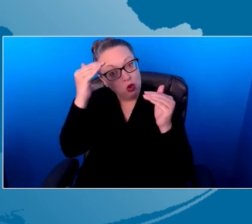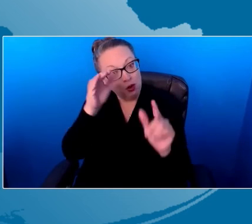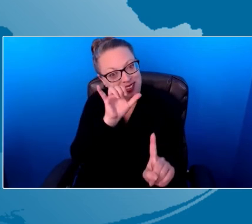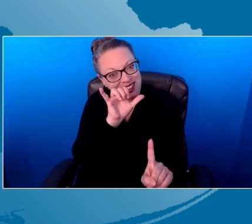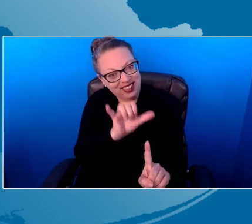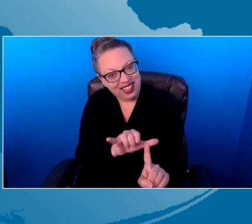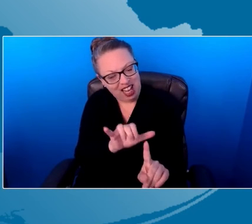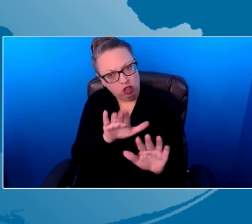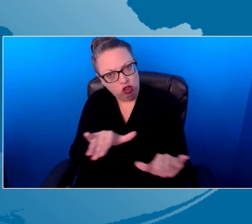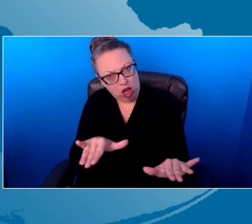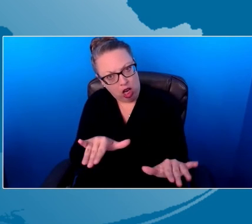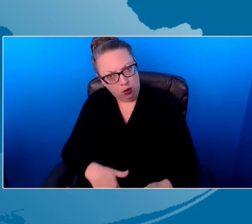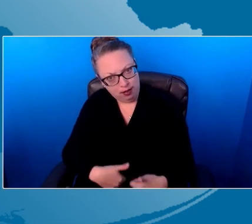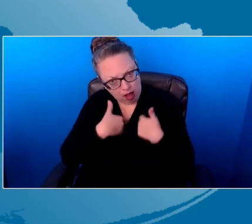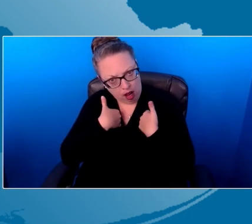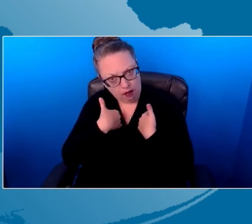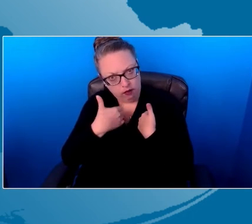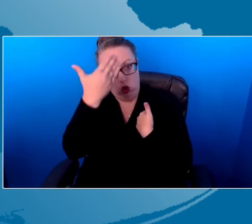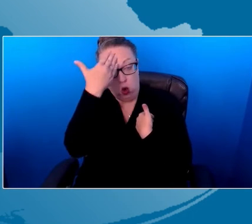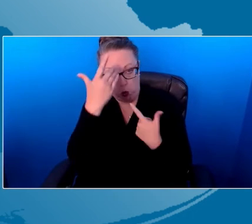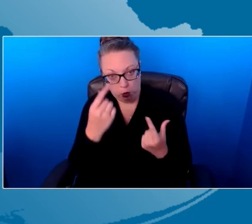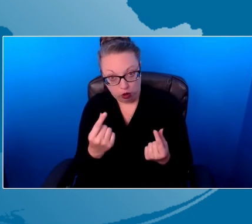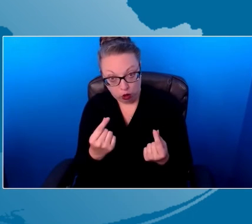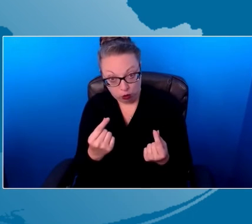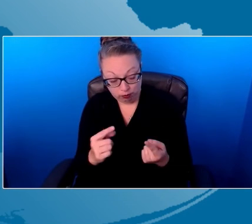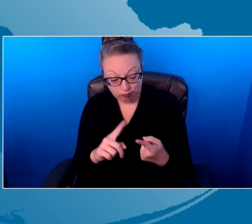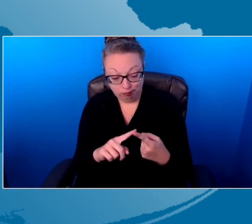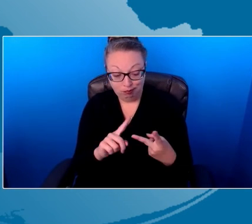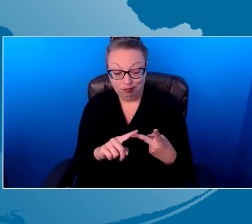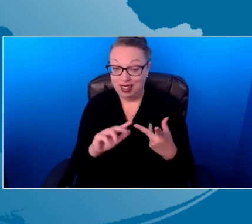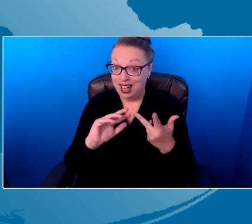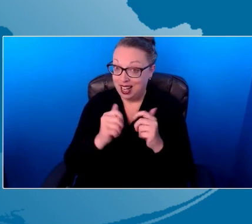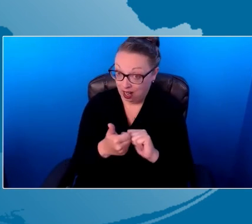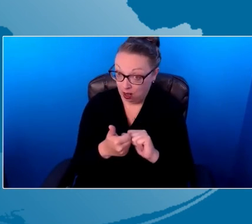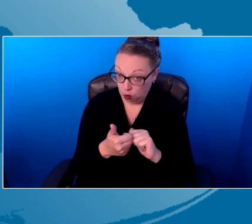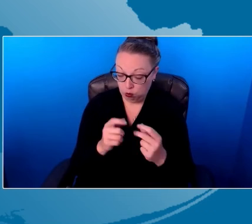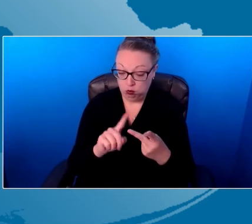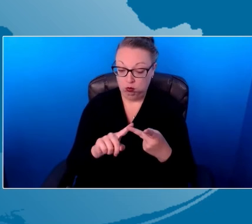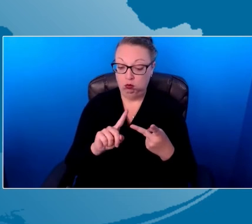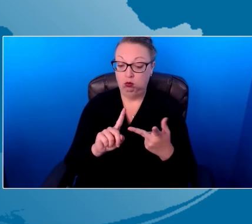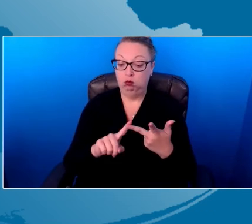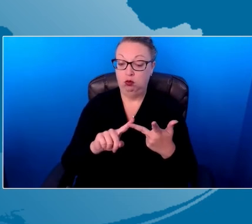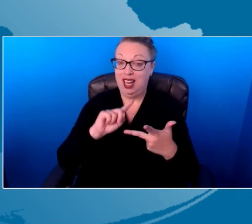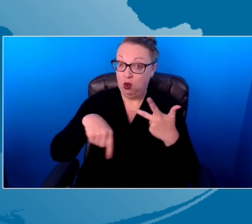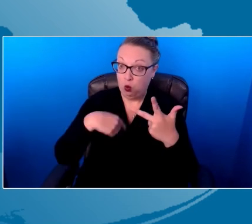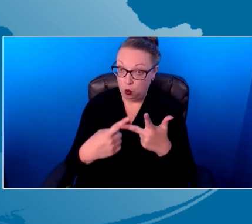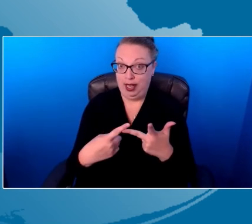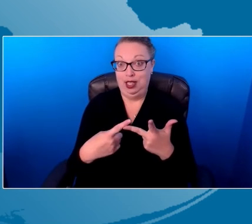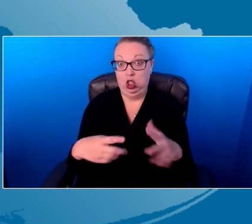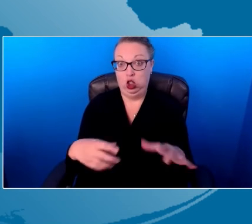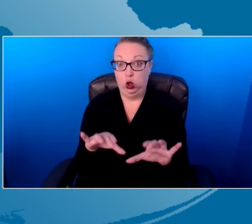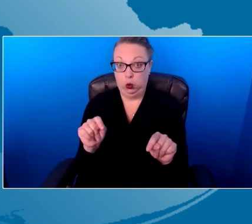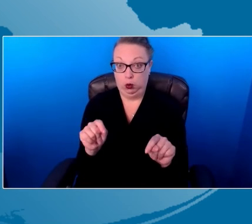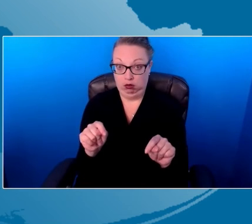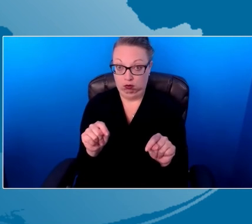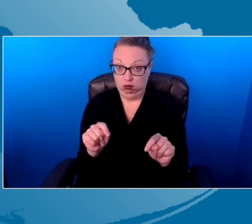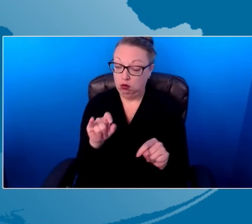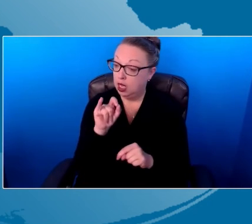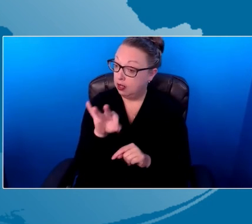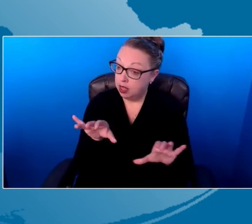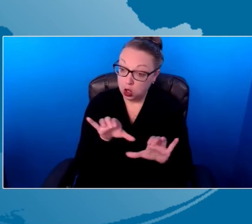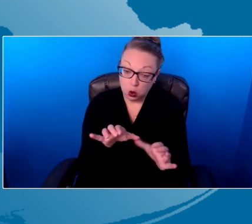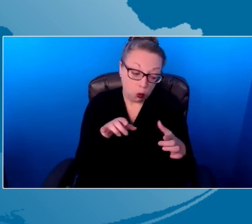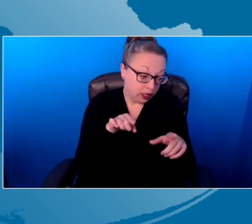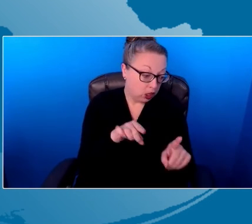do, know how to do it, and know when to do it. And if they're doing it at mealtimes, snack